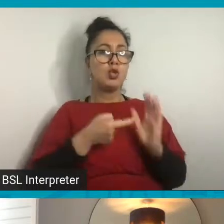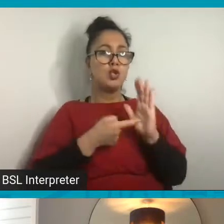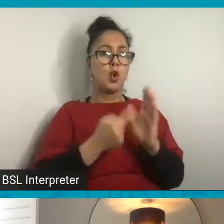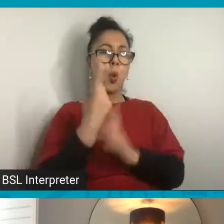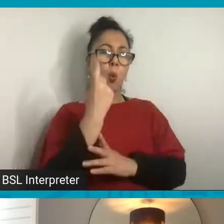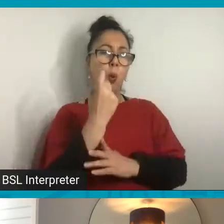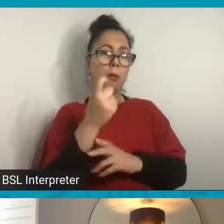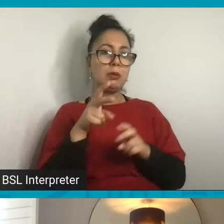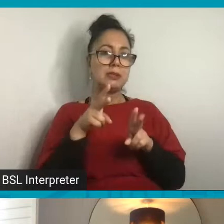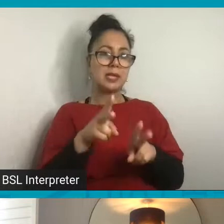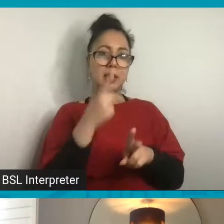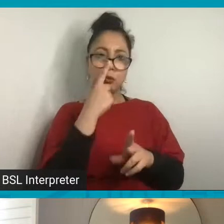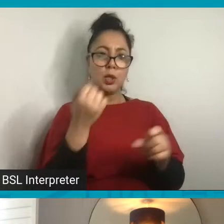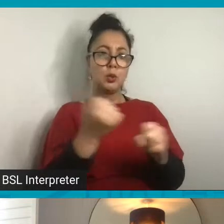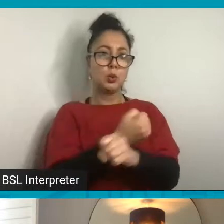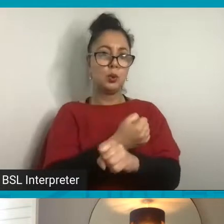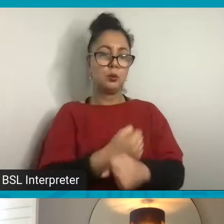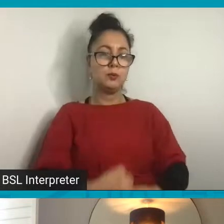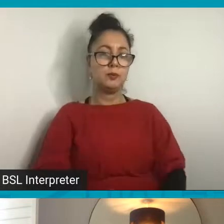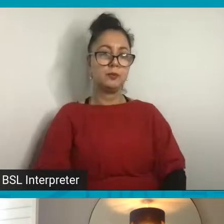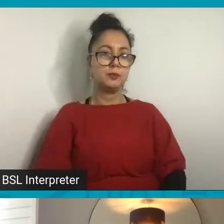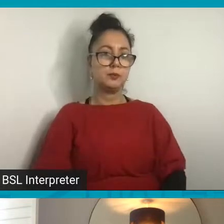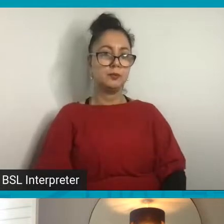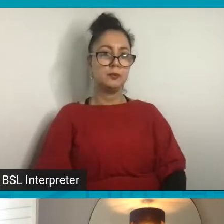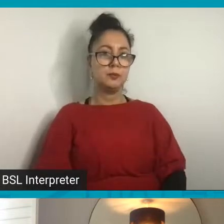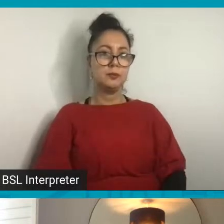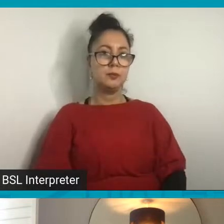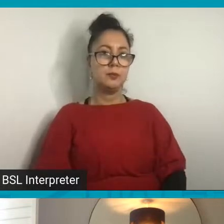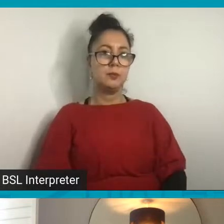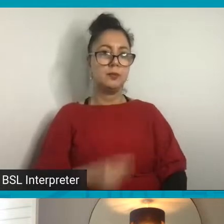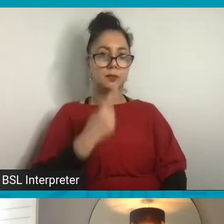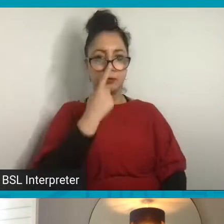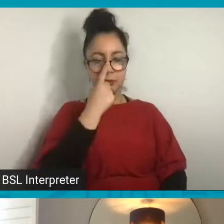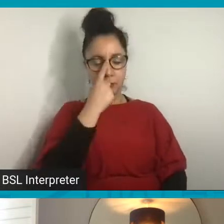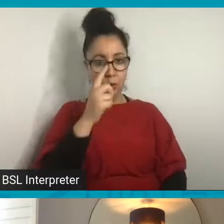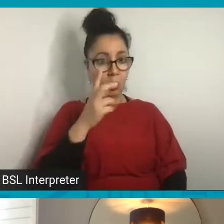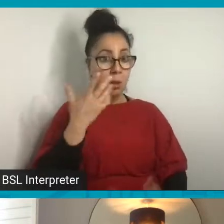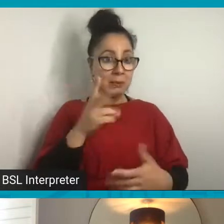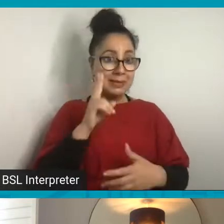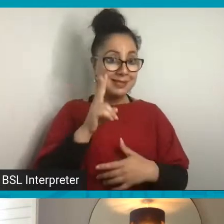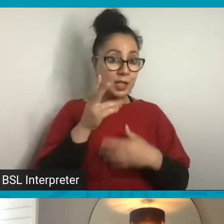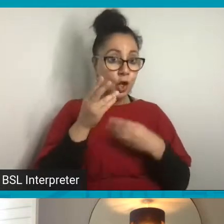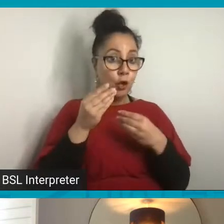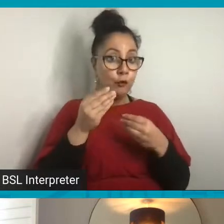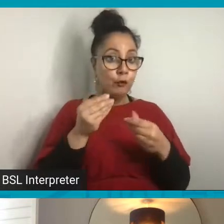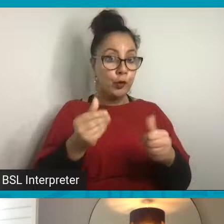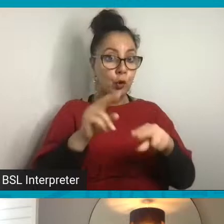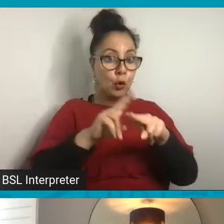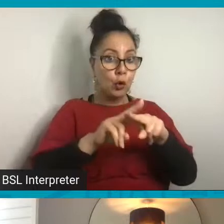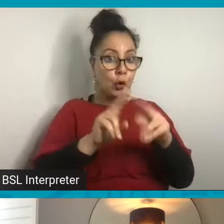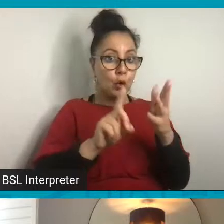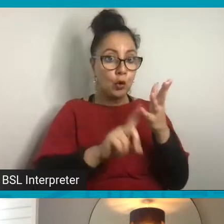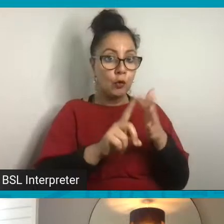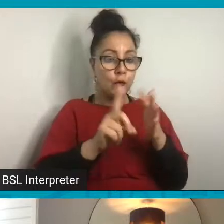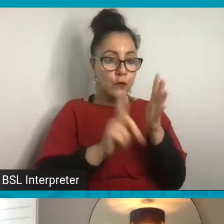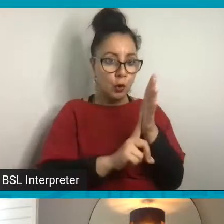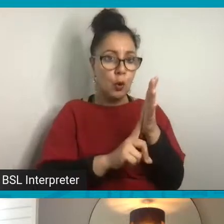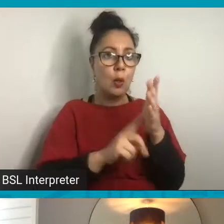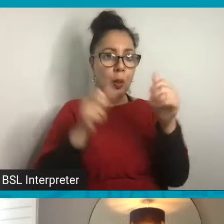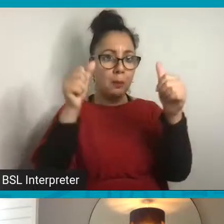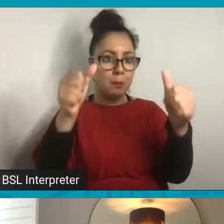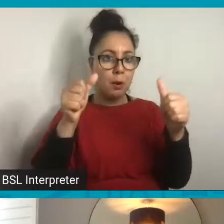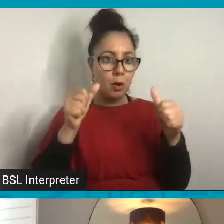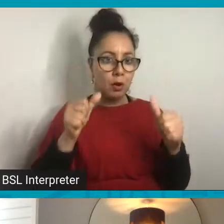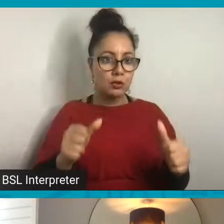that you can add. We saw the fuel poster that had the lettering across it and it had the